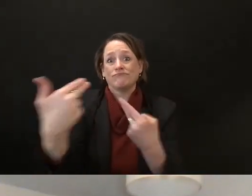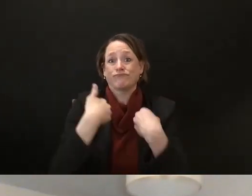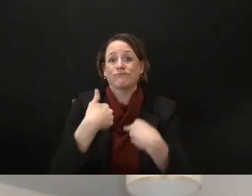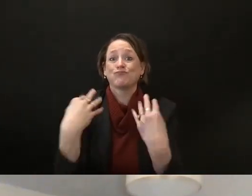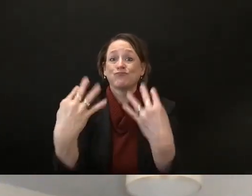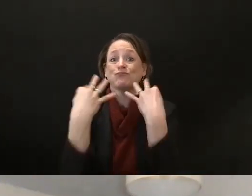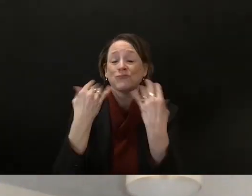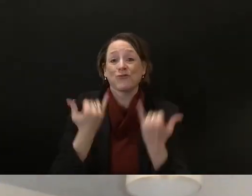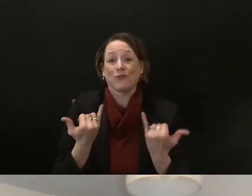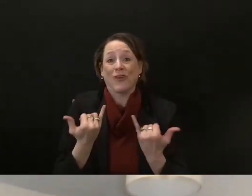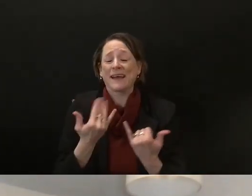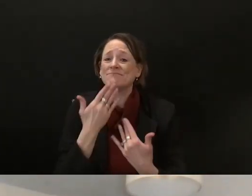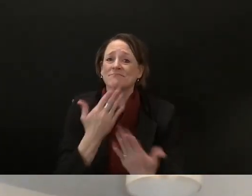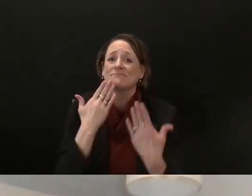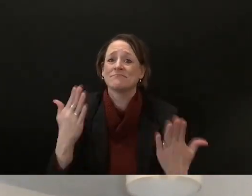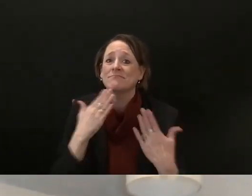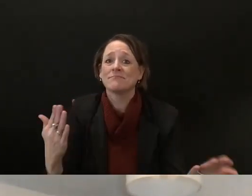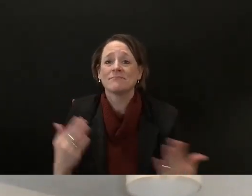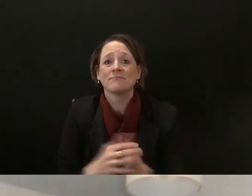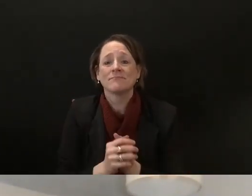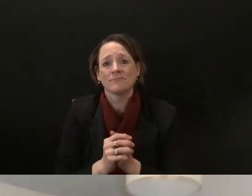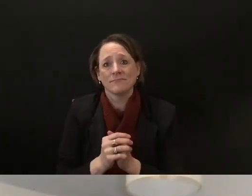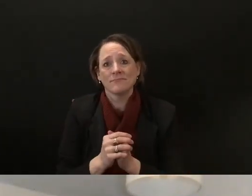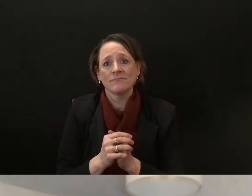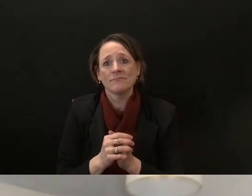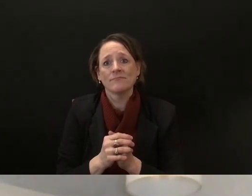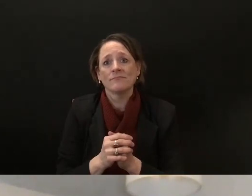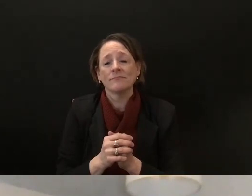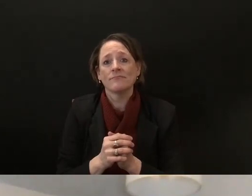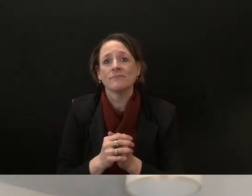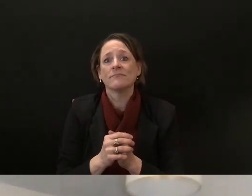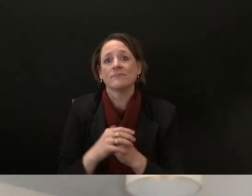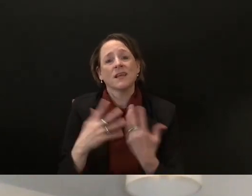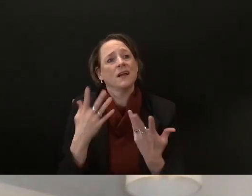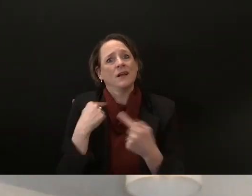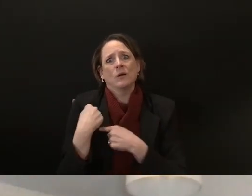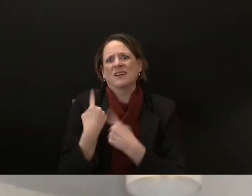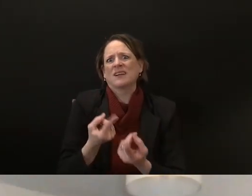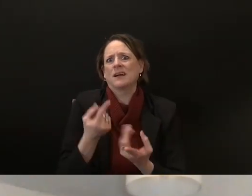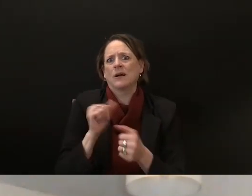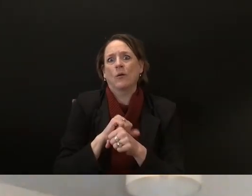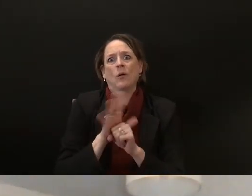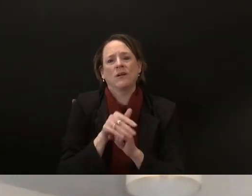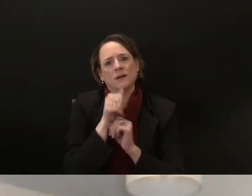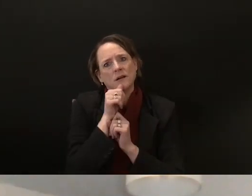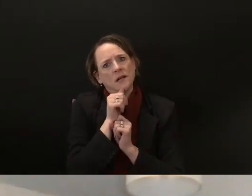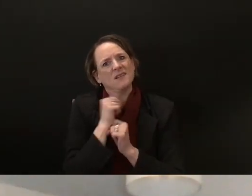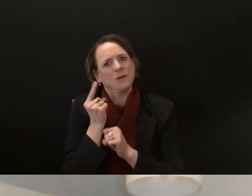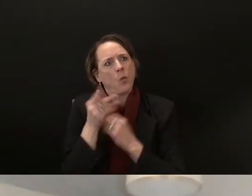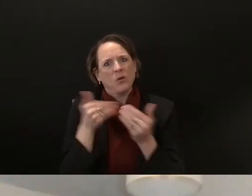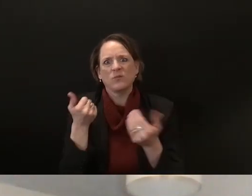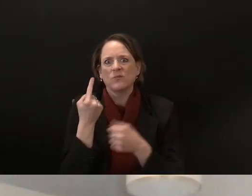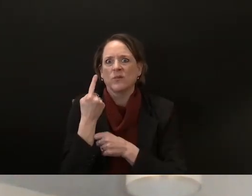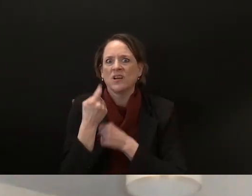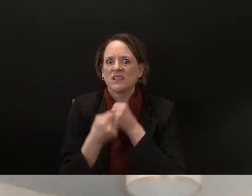being patient you know this past year it's it's been a rough year and i want to quickly before i pass it on to sir larson um